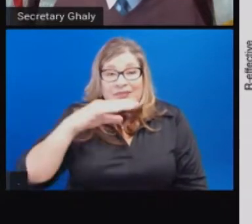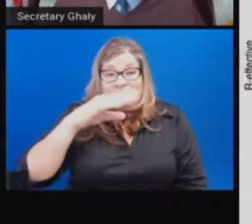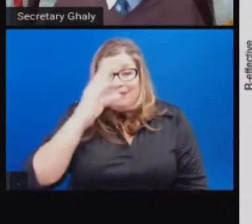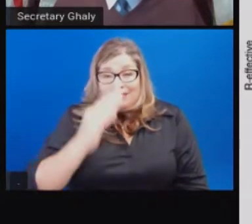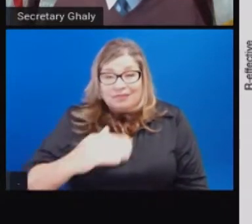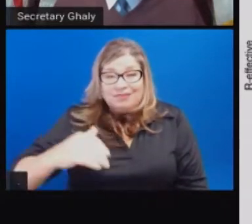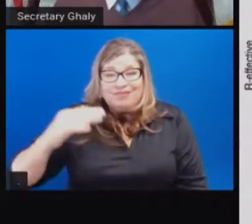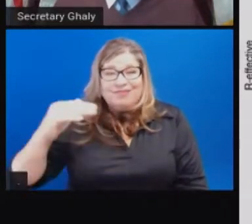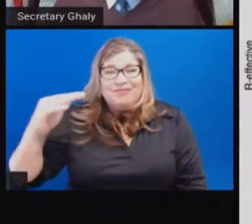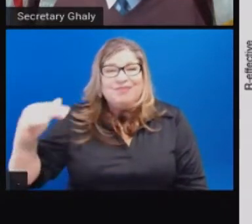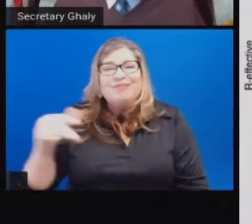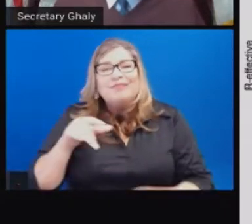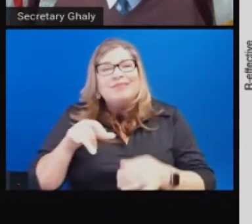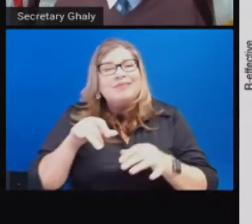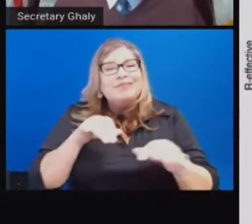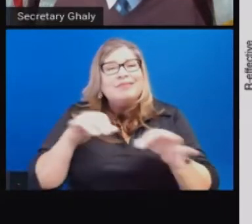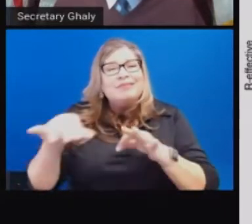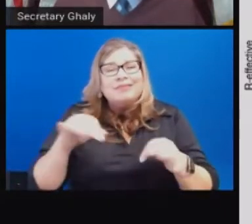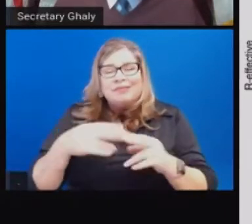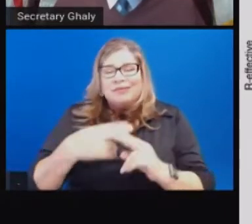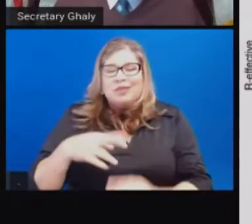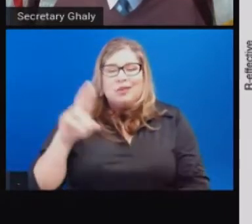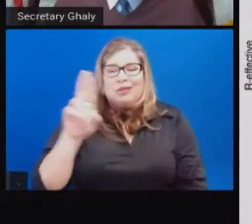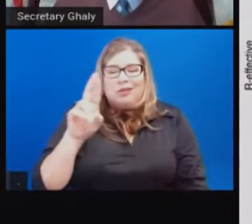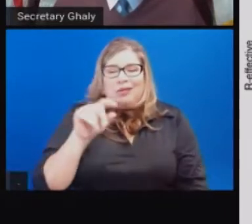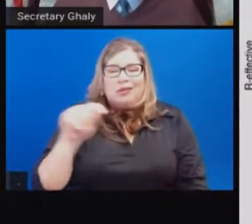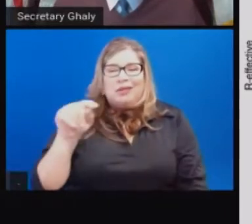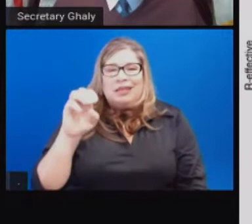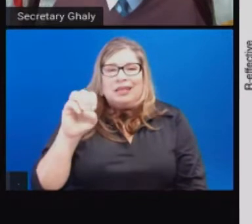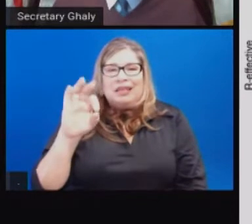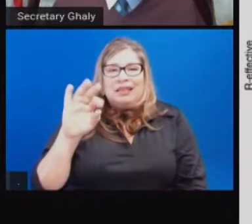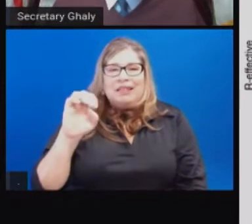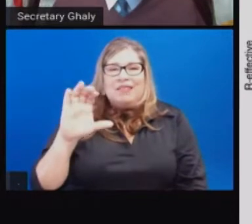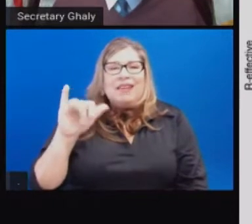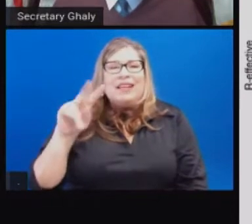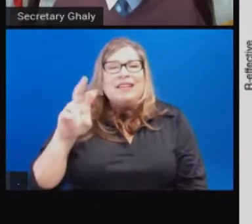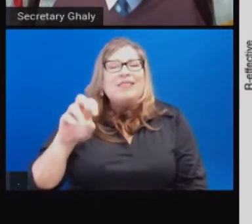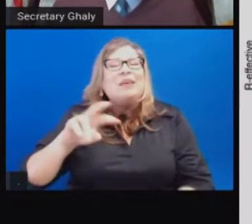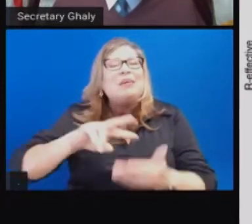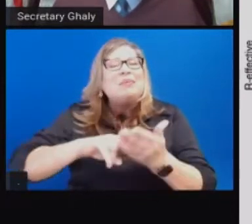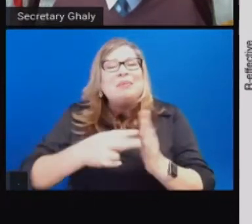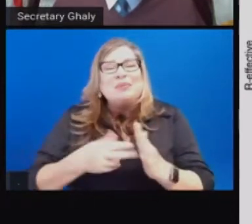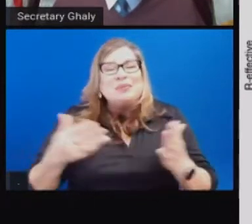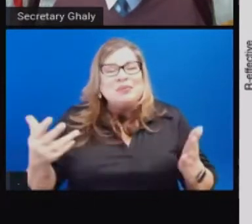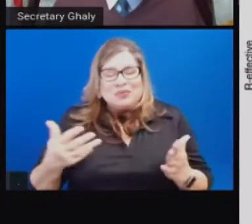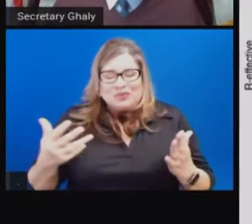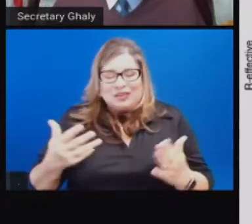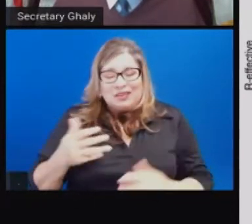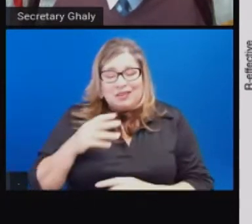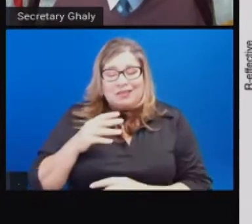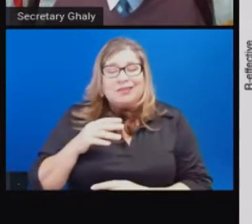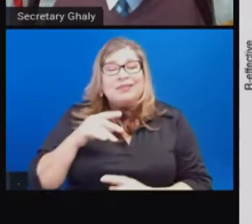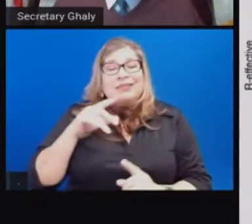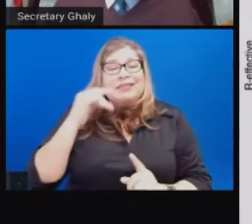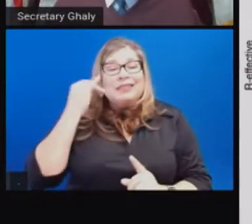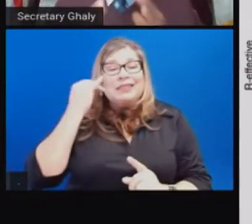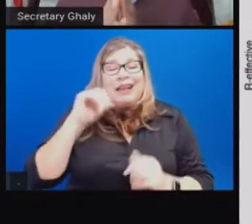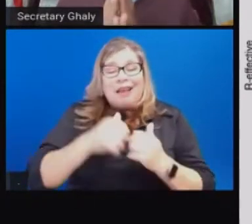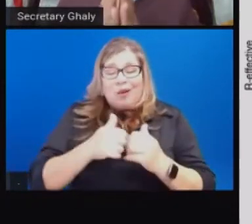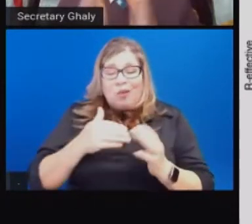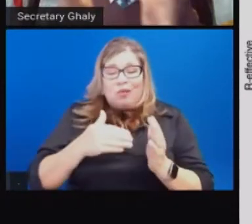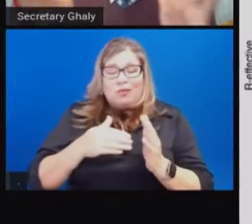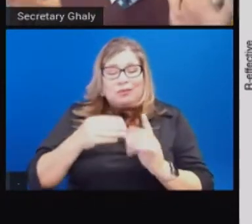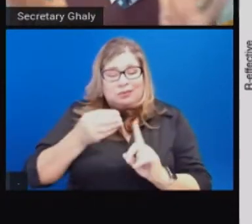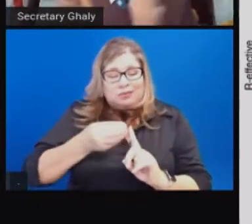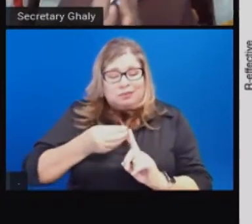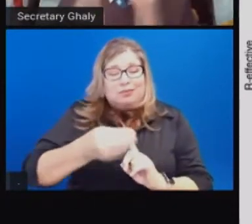of those details that helps us understand the rate of transmission. Remember, when your R-effective is above one, it